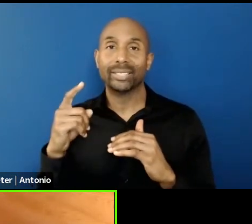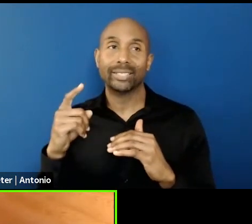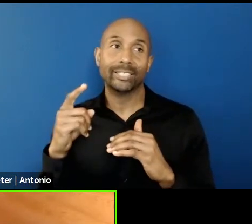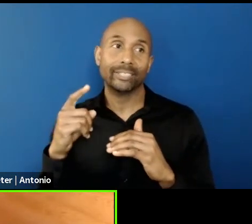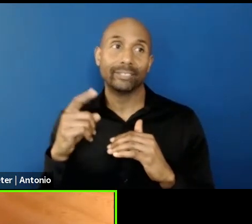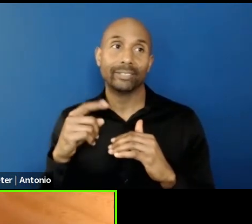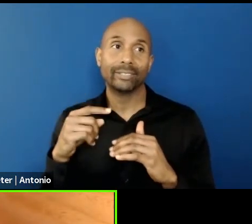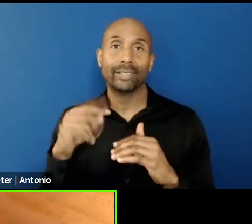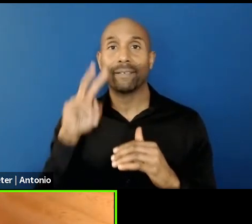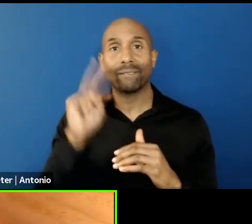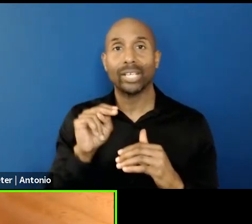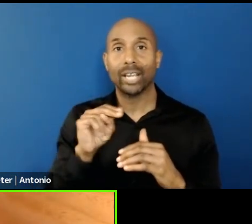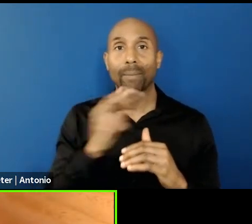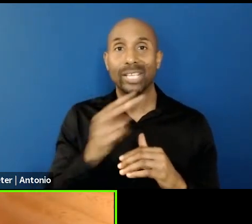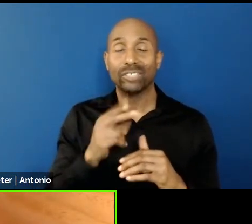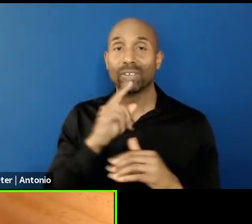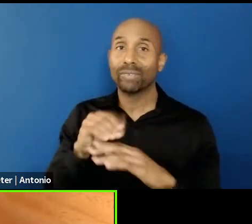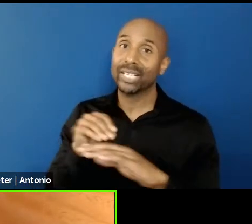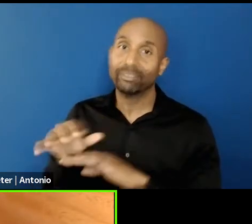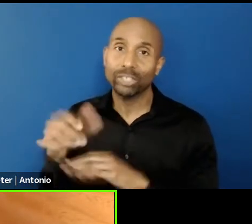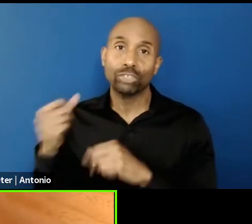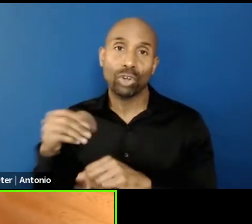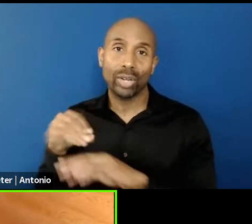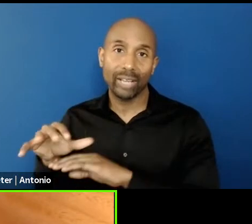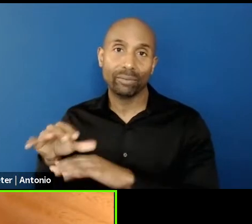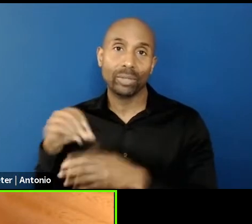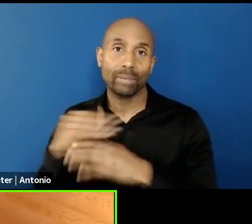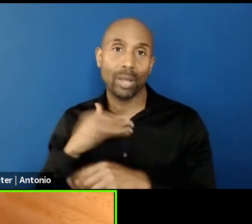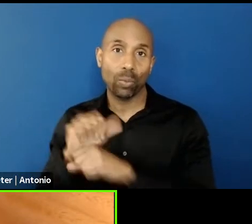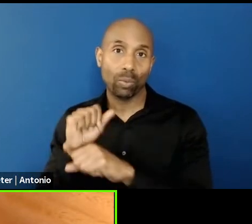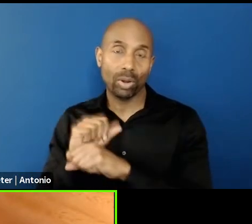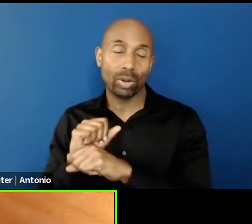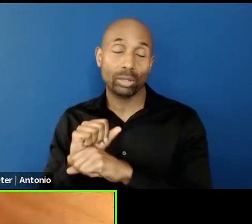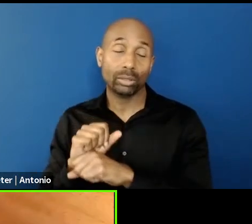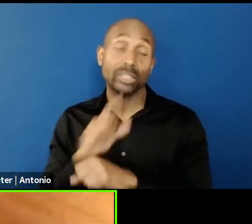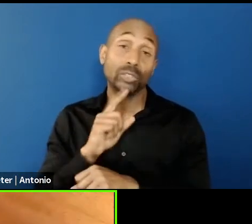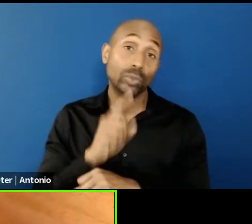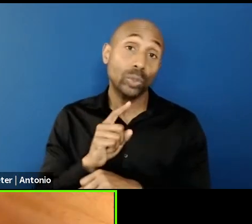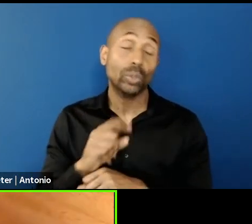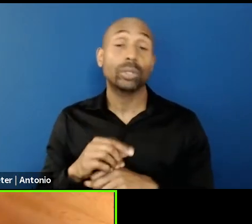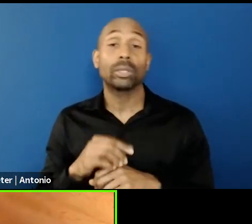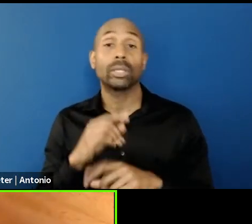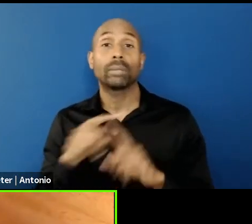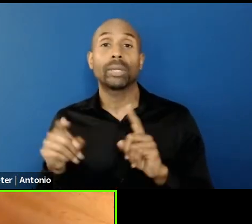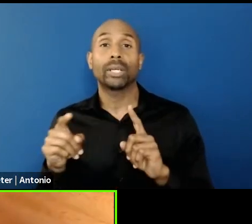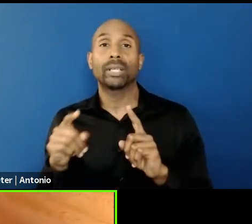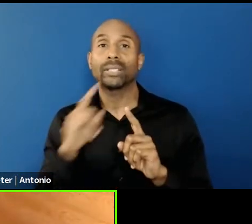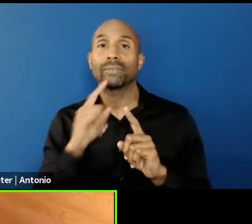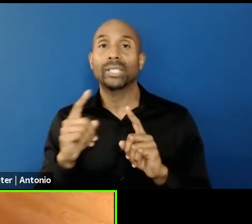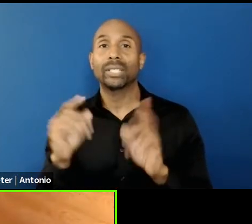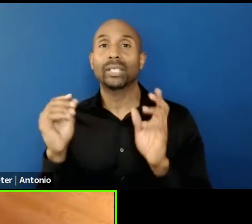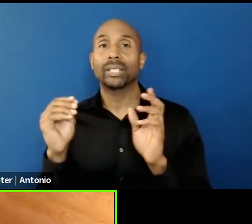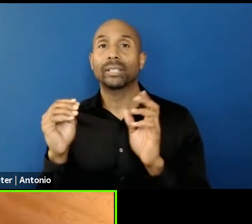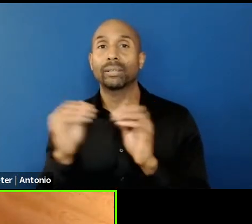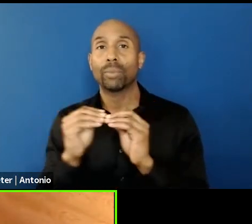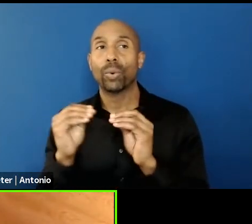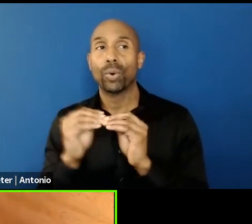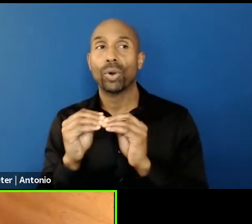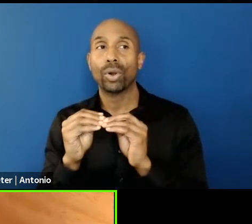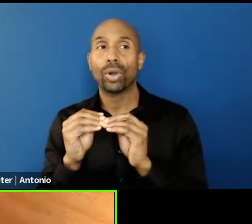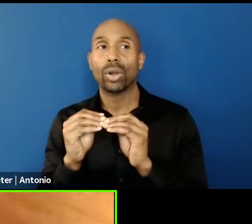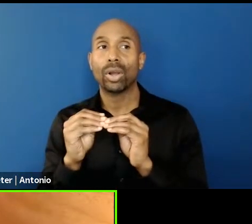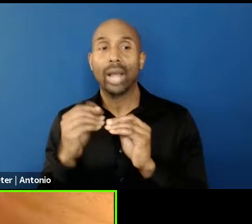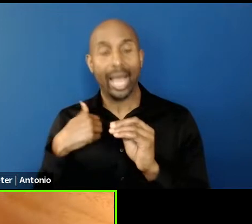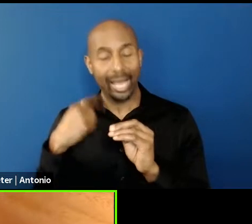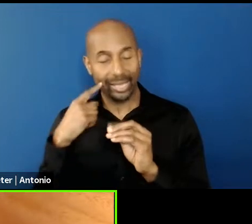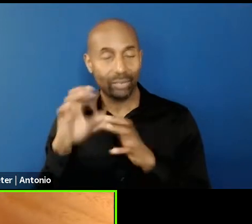is, but I think it's, you know, like much more the history of, of the Western world, you know? And when I started to work